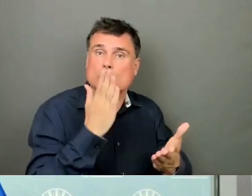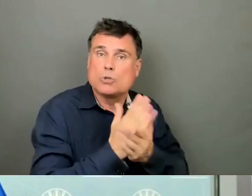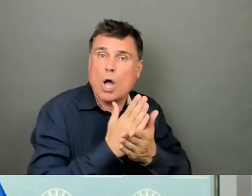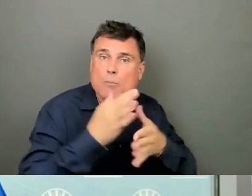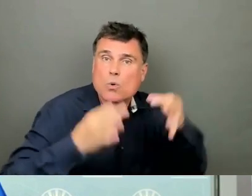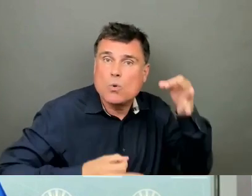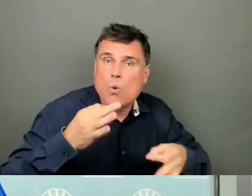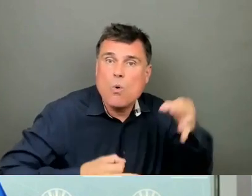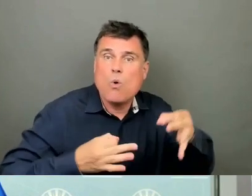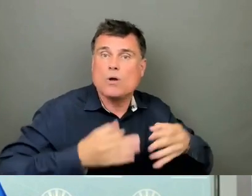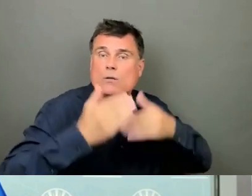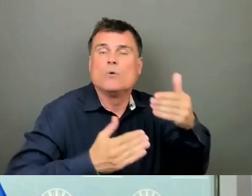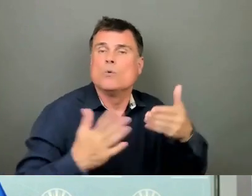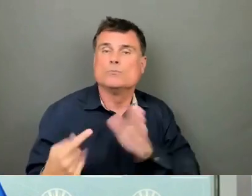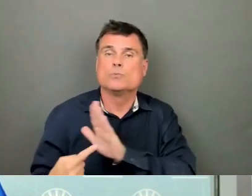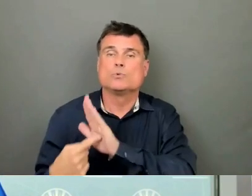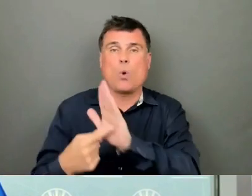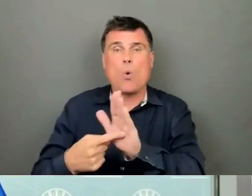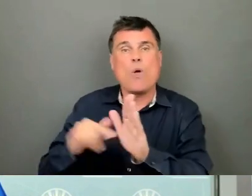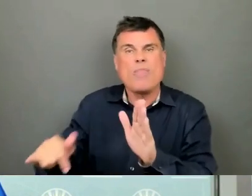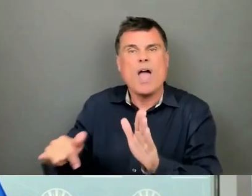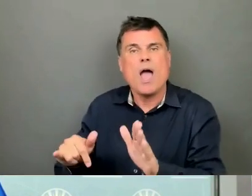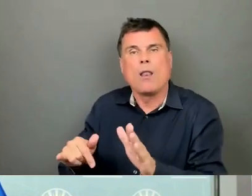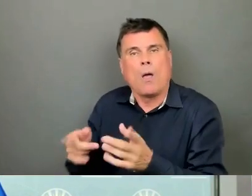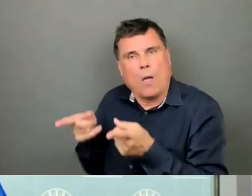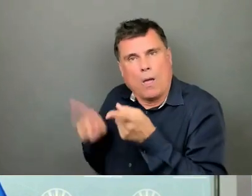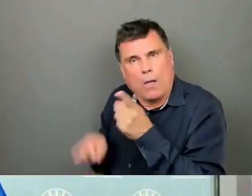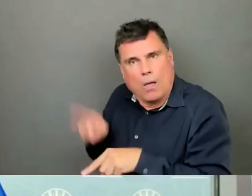and release the contract as part of a larger agreement.